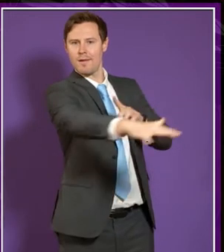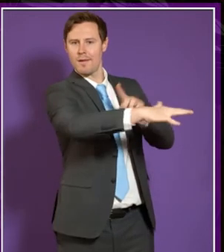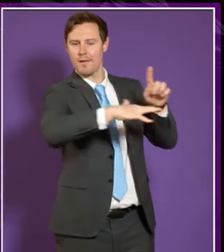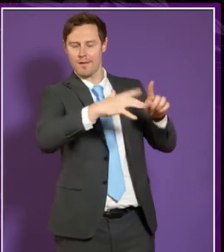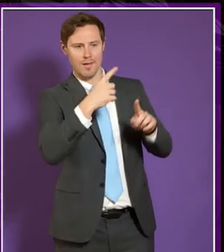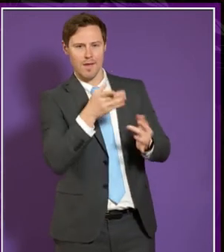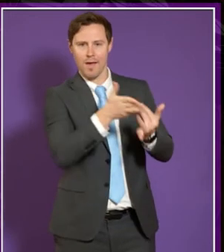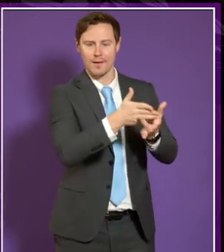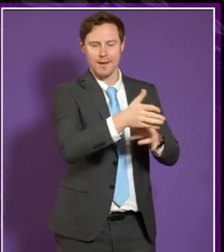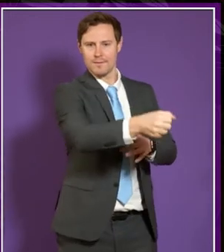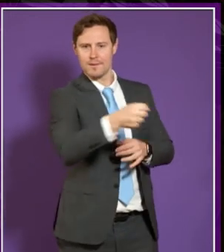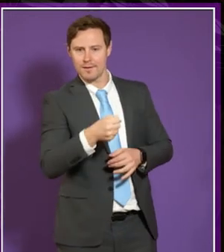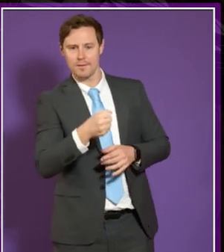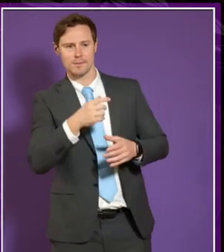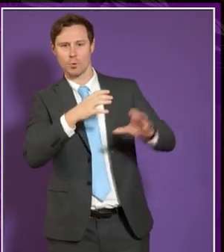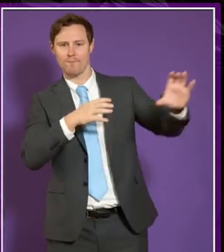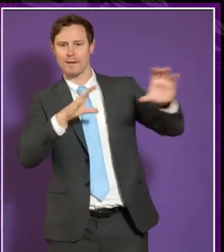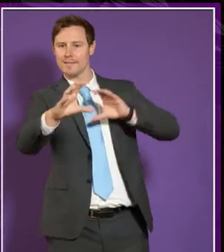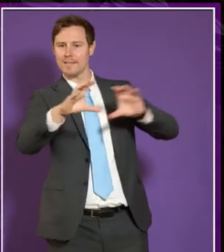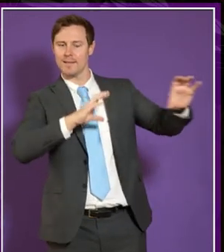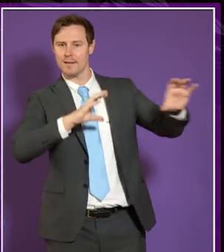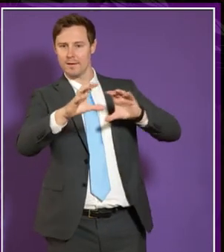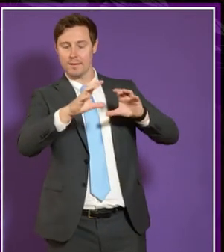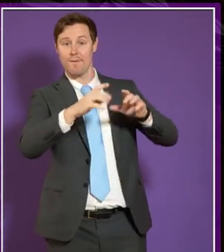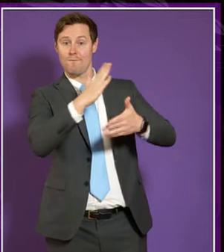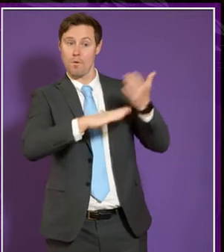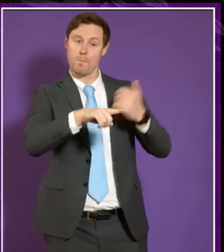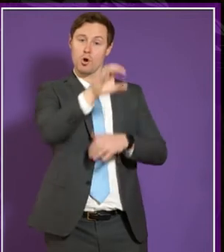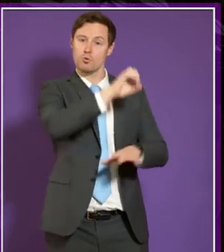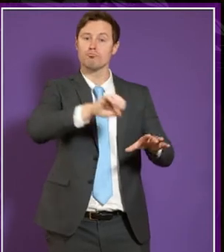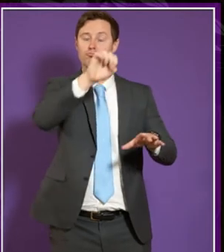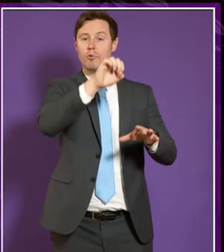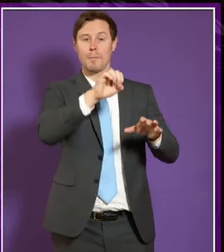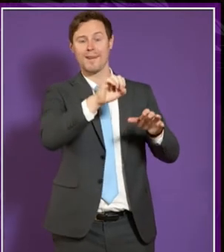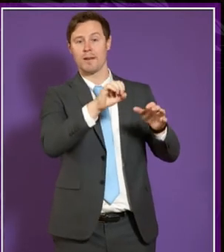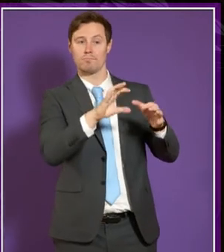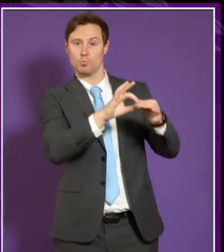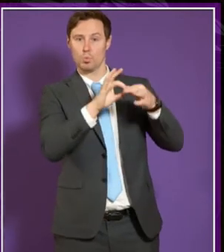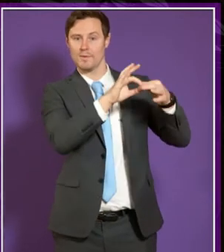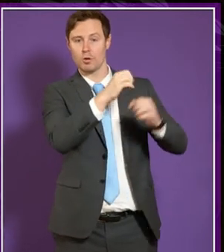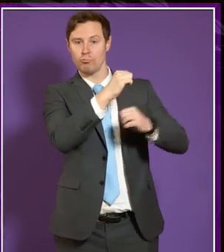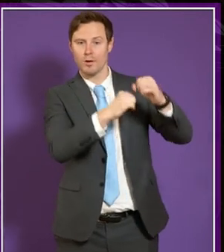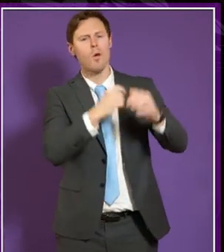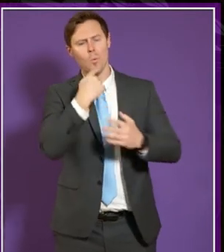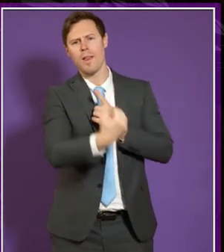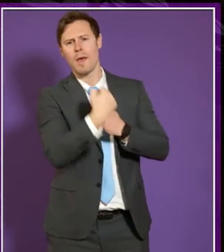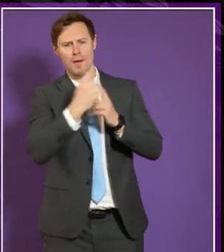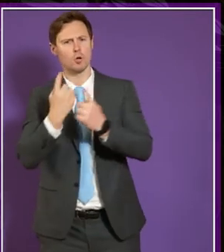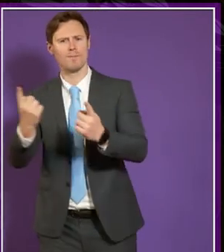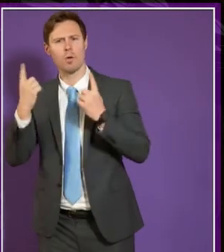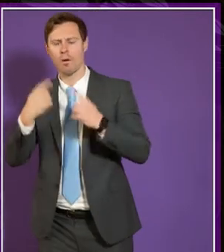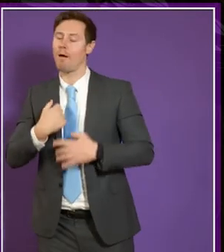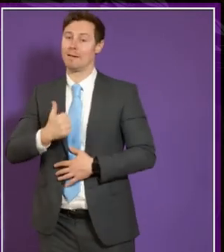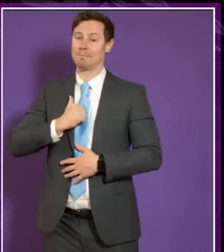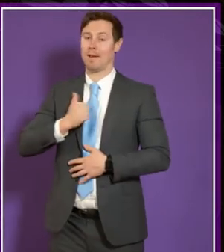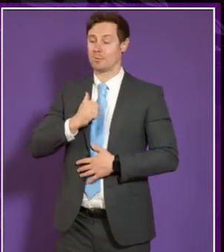access to um the funding um that's available through the european union structure will all have an impact and i would suspect